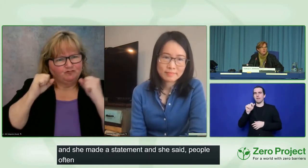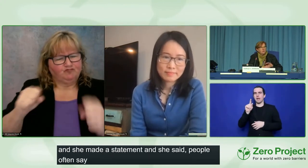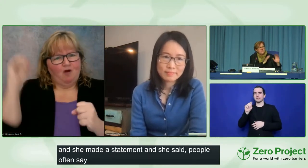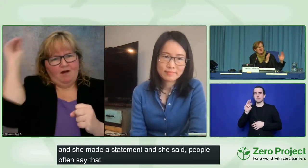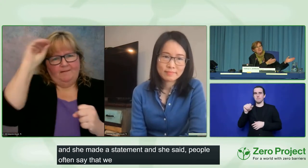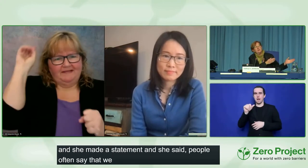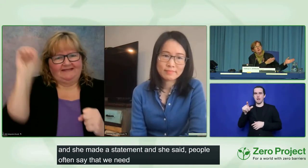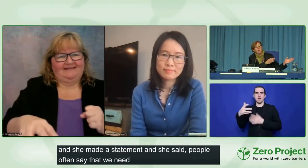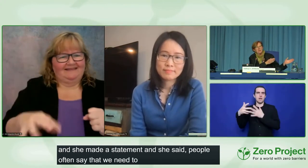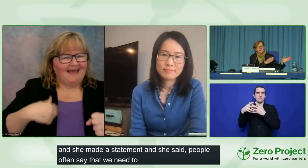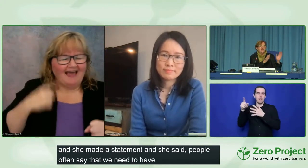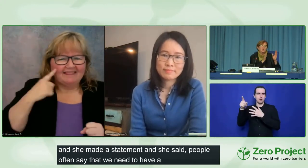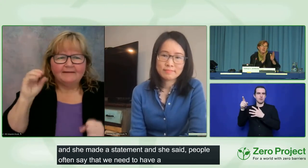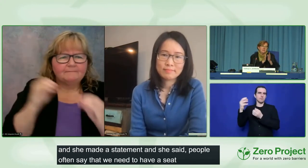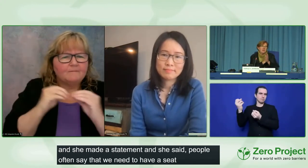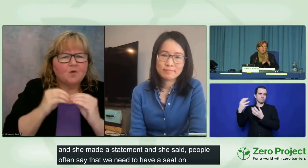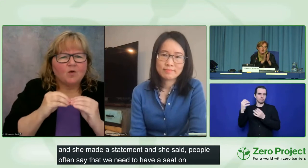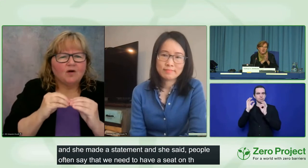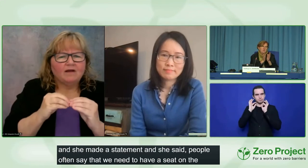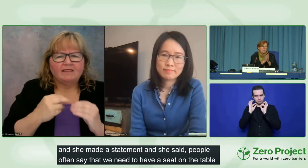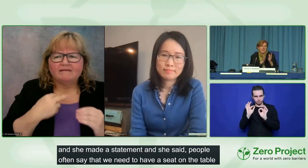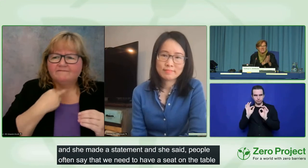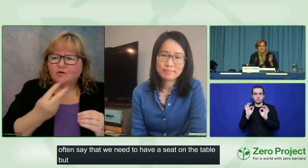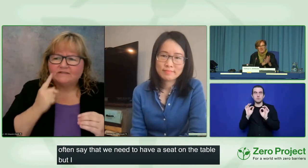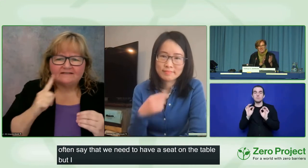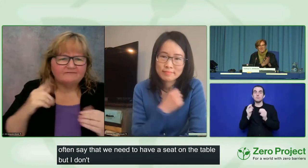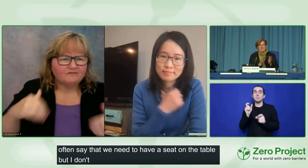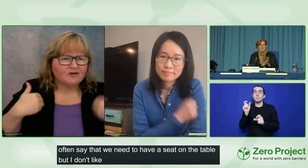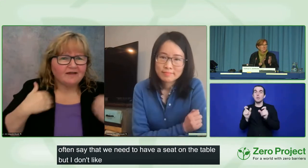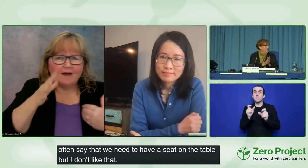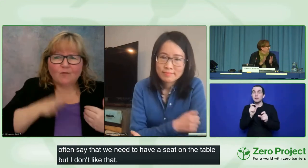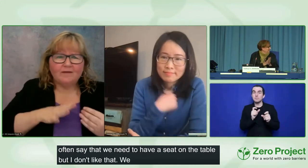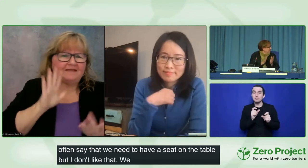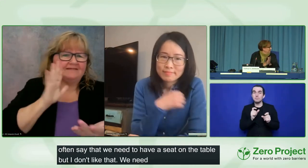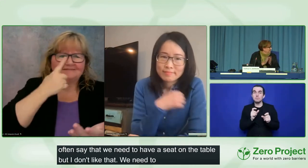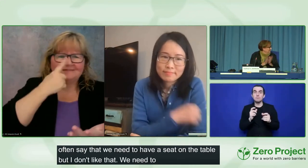more. The voices of young women. Can we give them a round of applause, please?